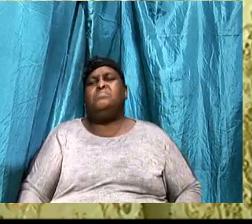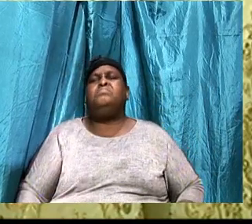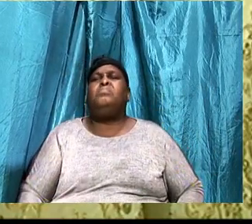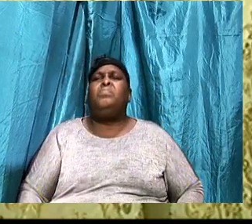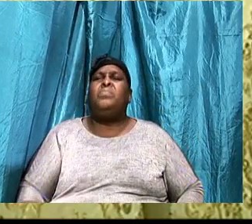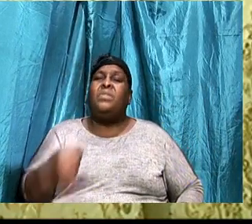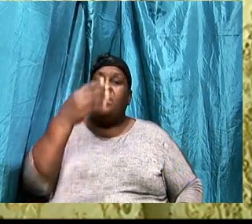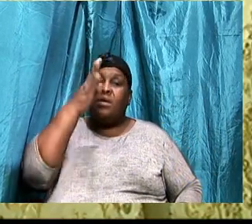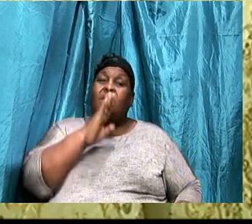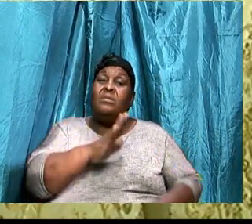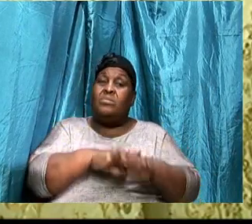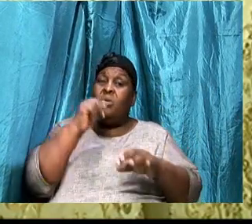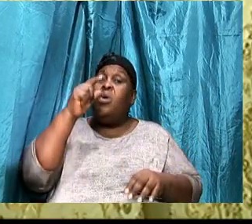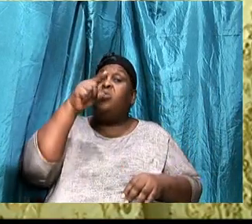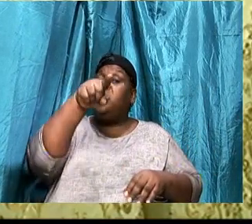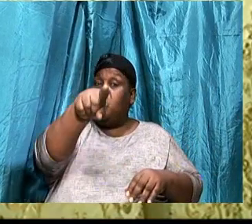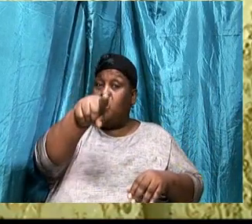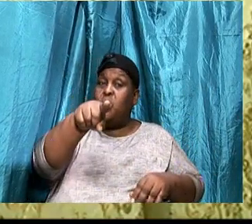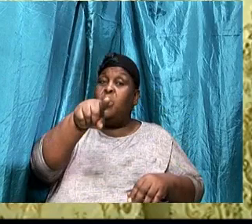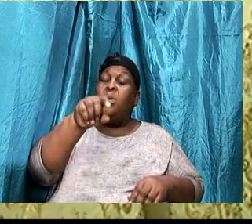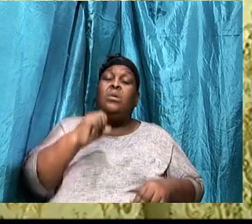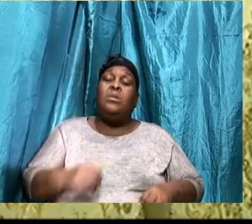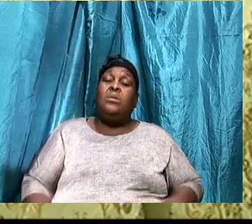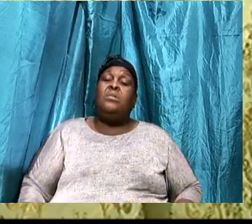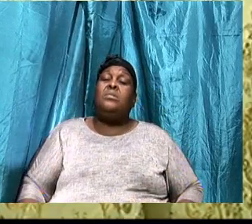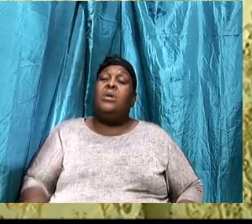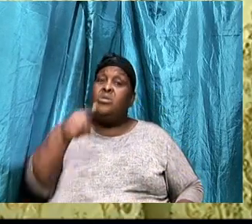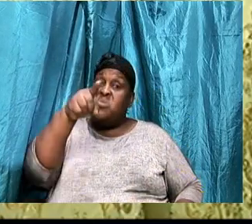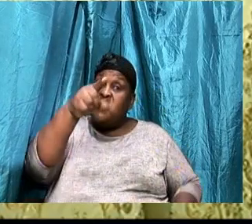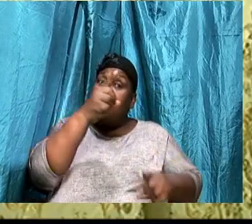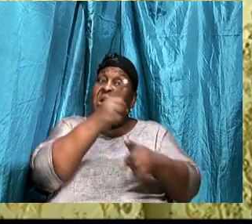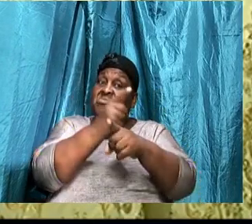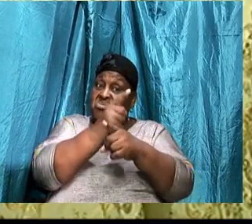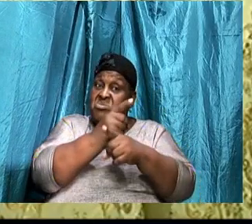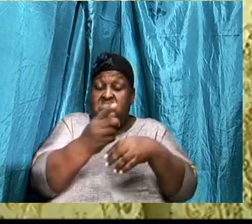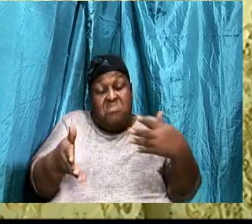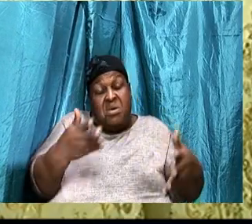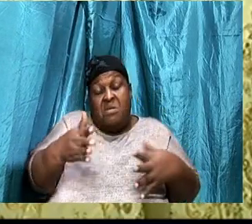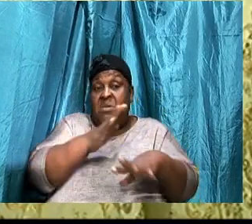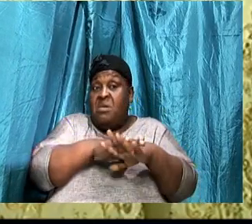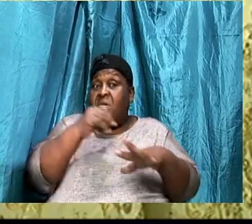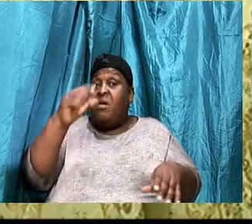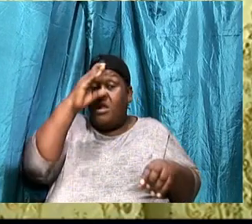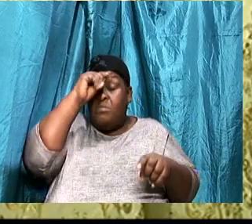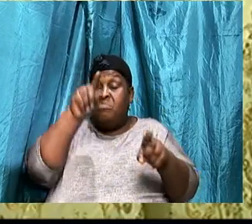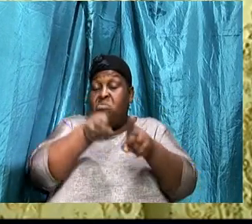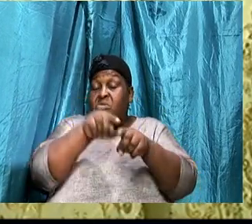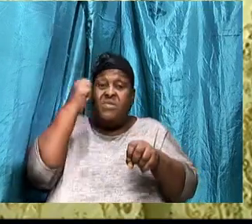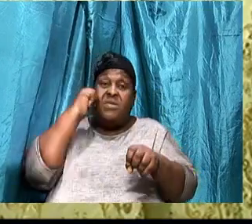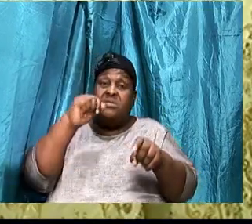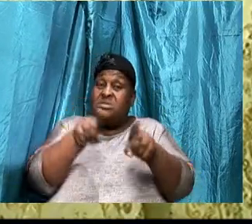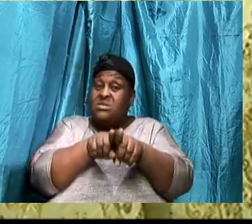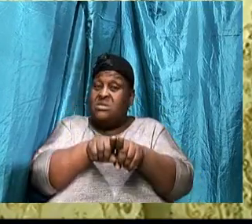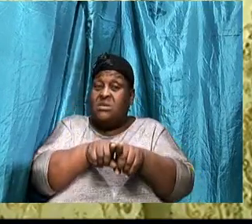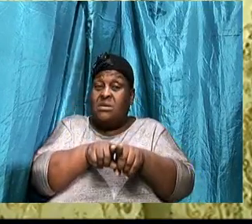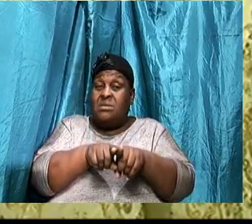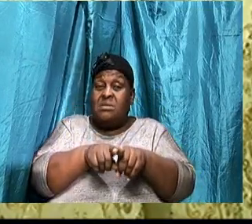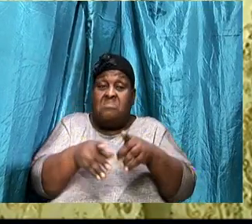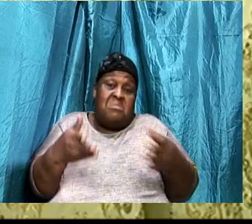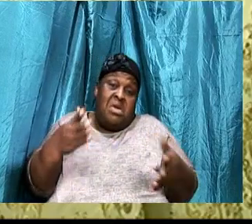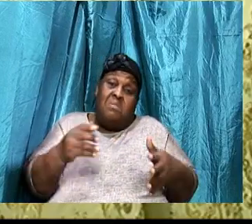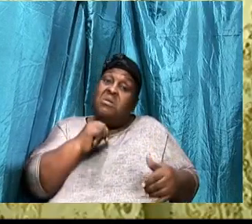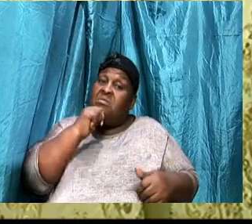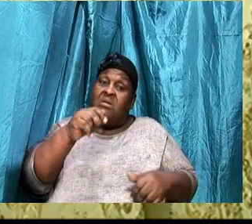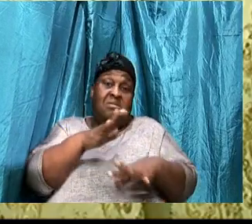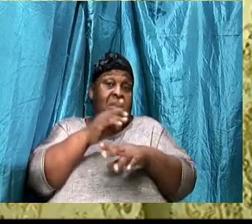God call you, And you answer, And he might have called, Your brother, Or your sister, And they, Did not answer the call, But